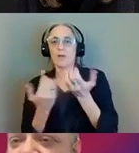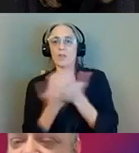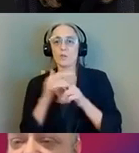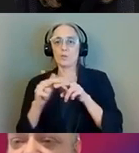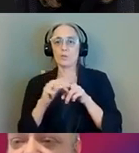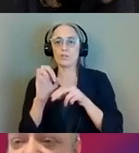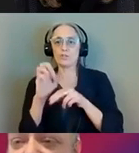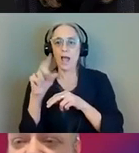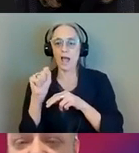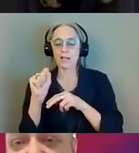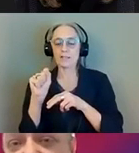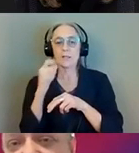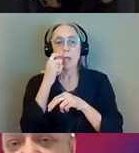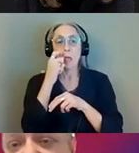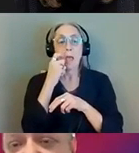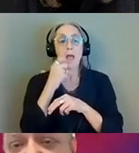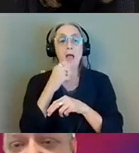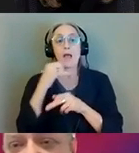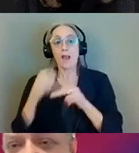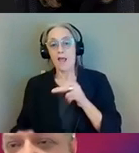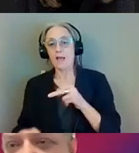bridge, which holds up the new tracks.